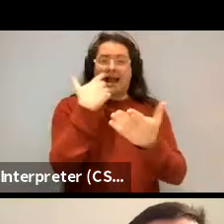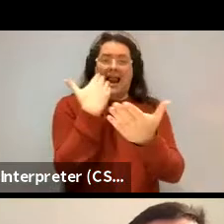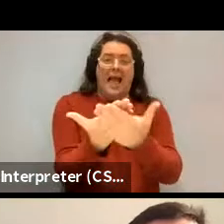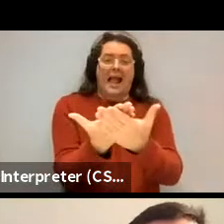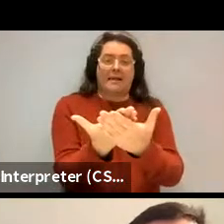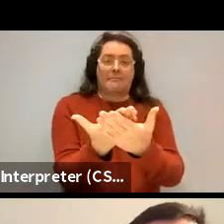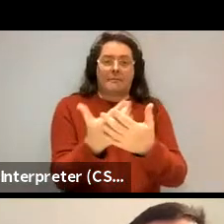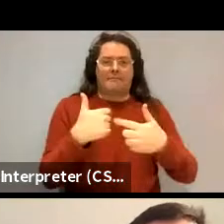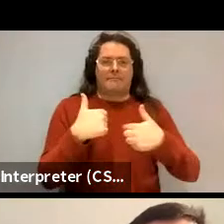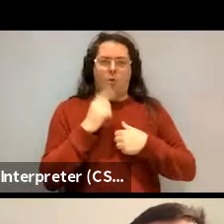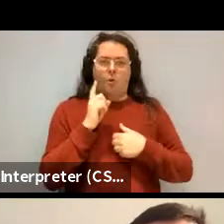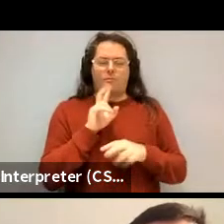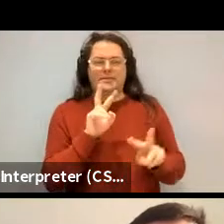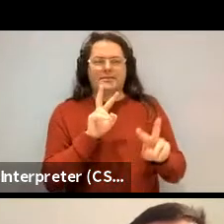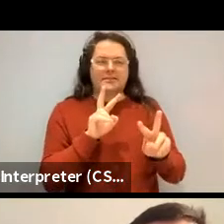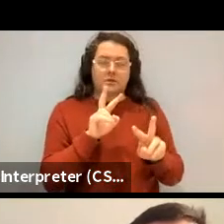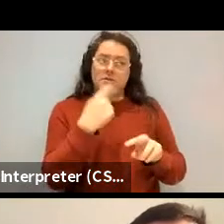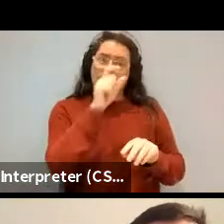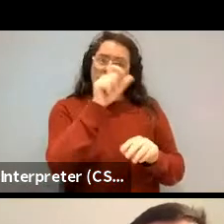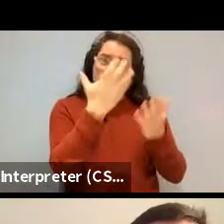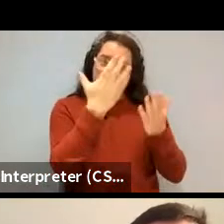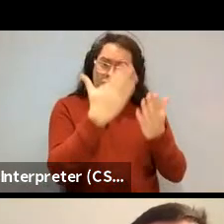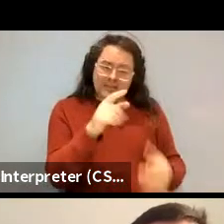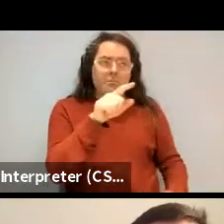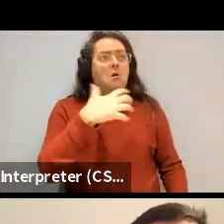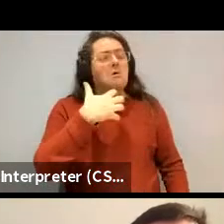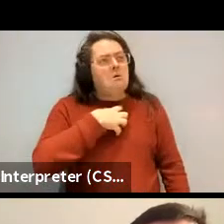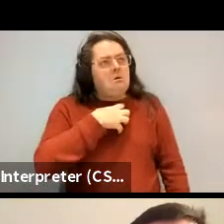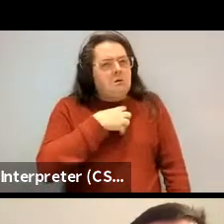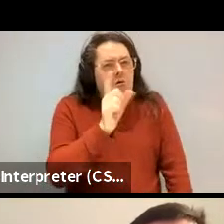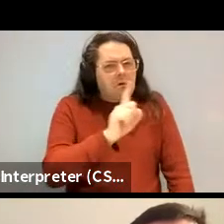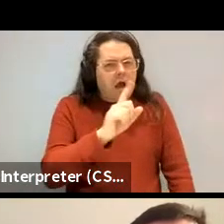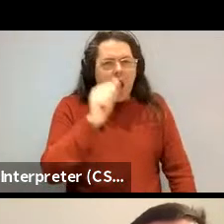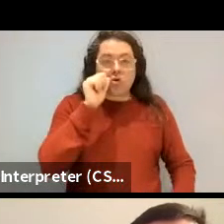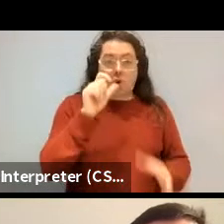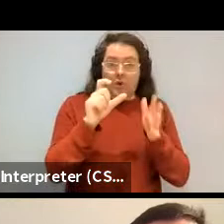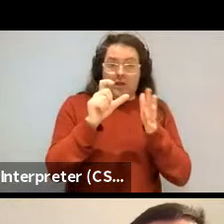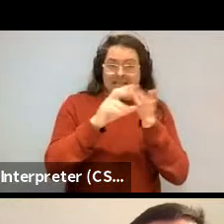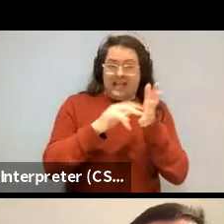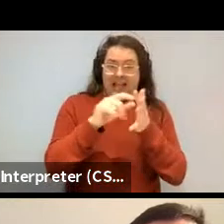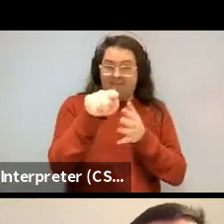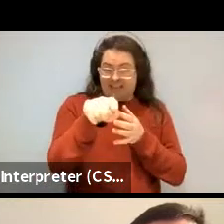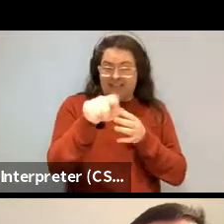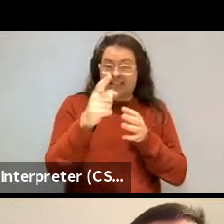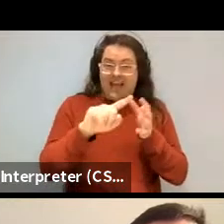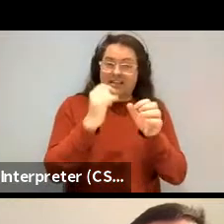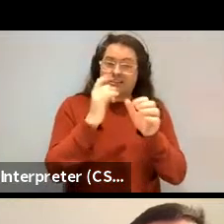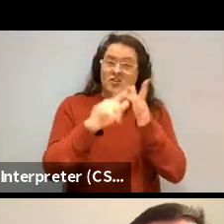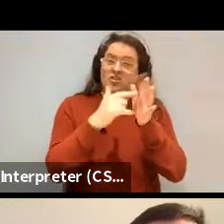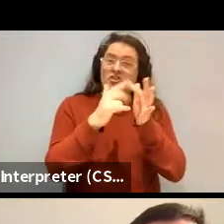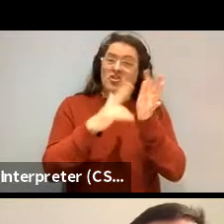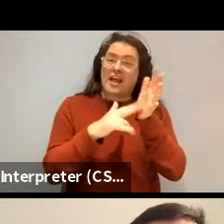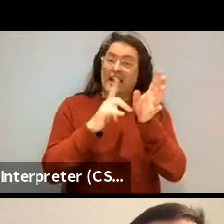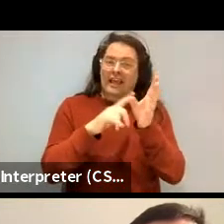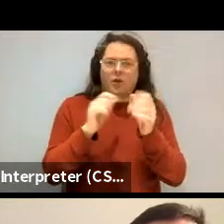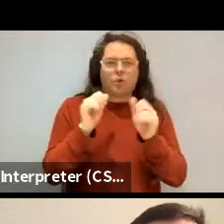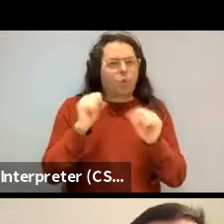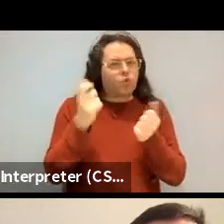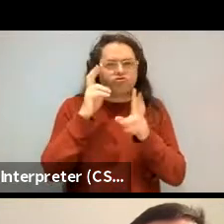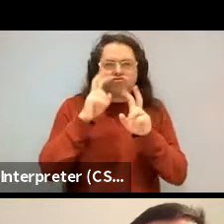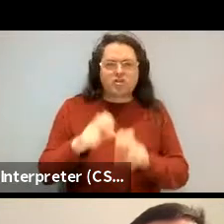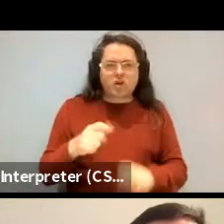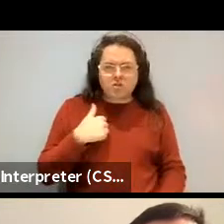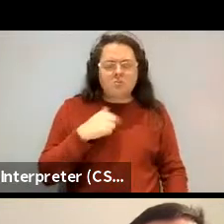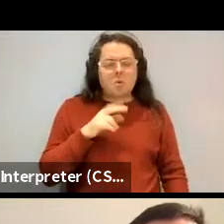you know, it's by people I respect. So like one that caught my attention was by David and Jenny Culbertson in great work that,